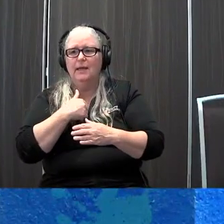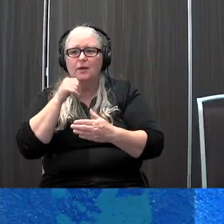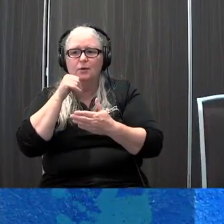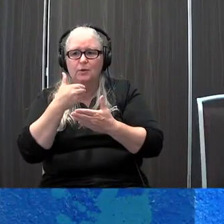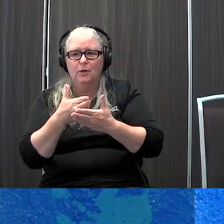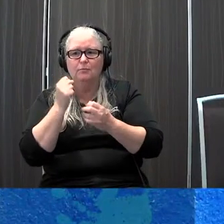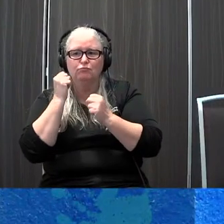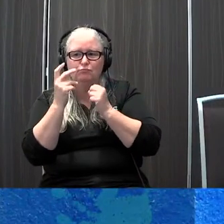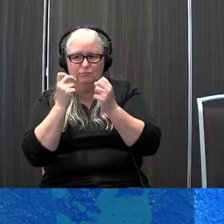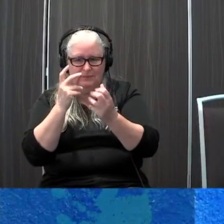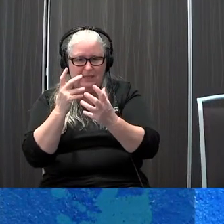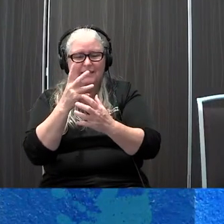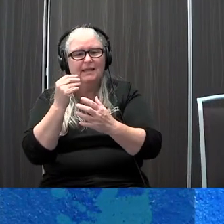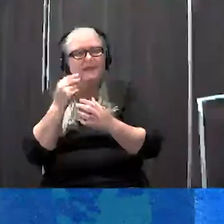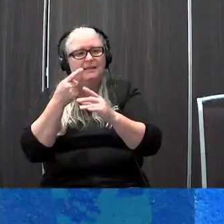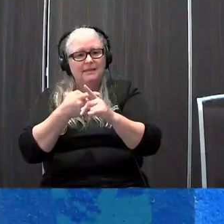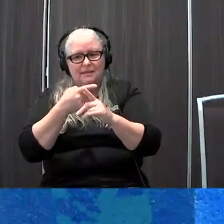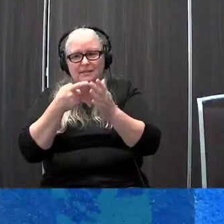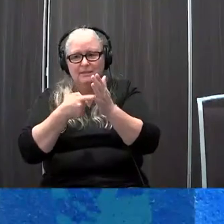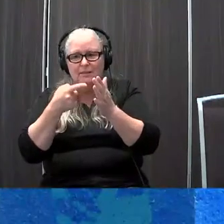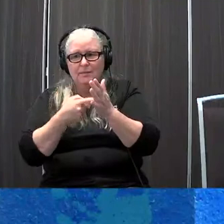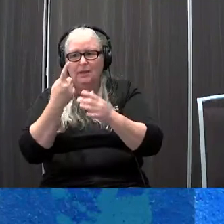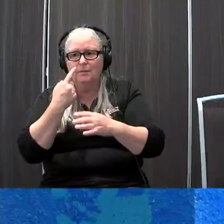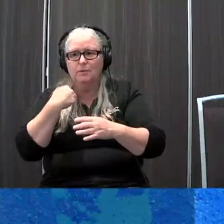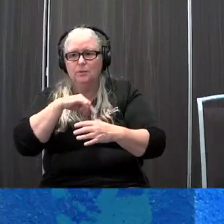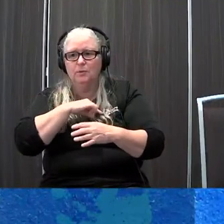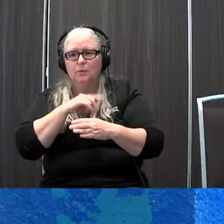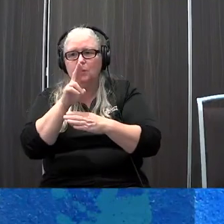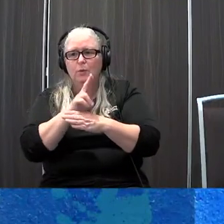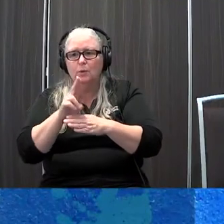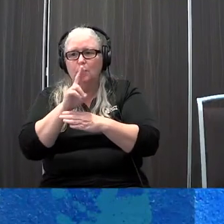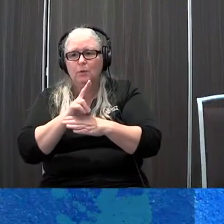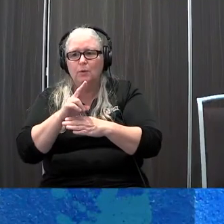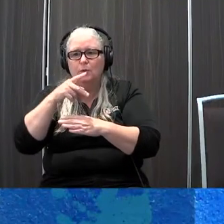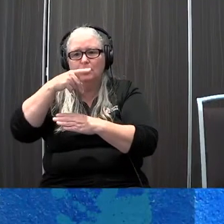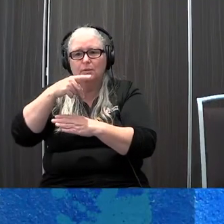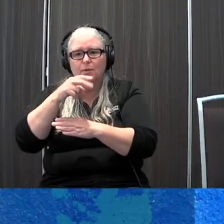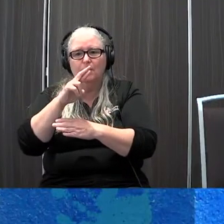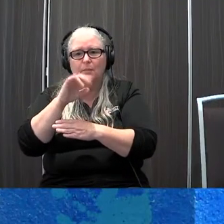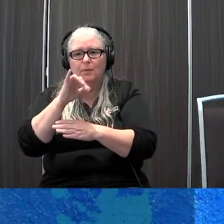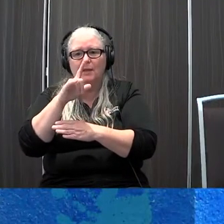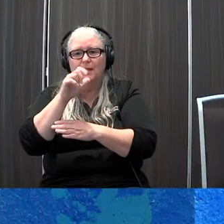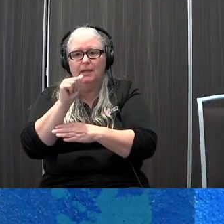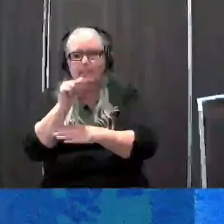signs and sometimes uses Perloquo to go she sometimes use Perloquo for text for longer expressive comments